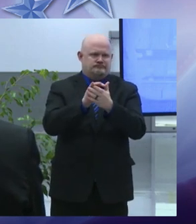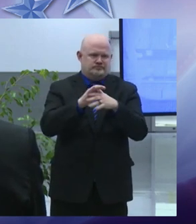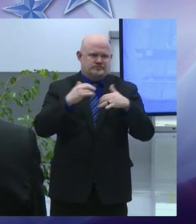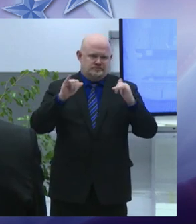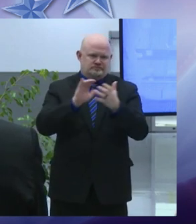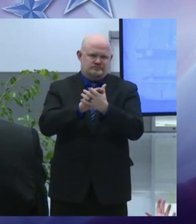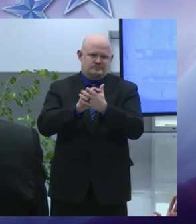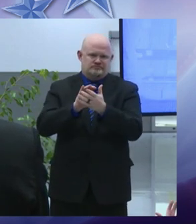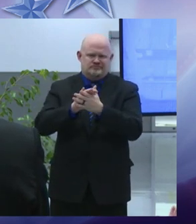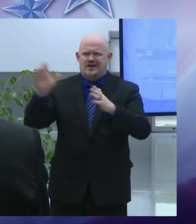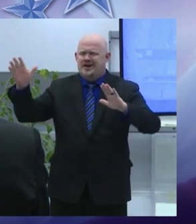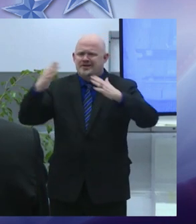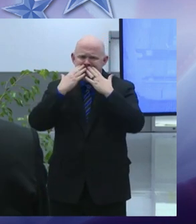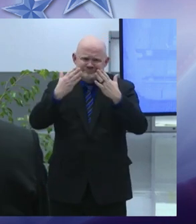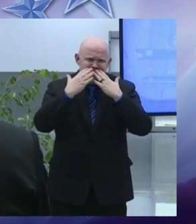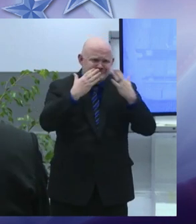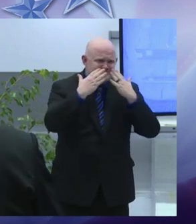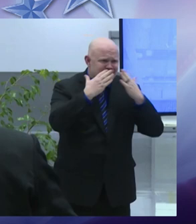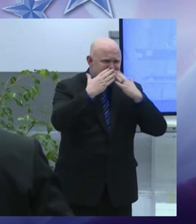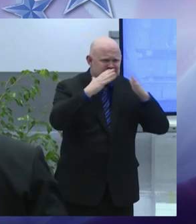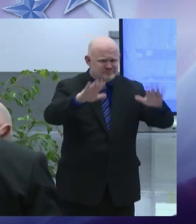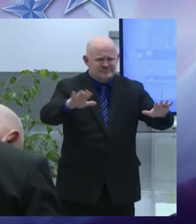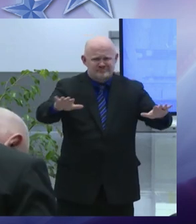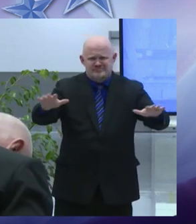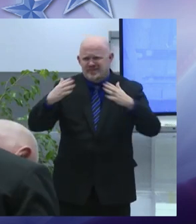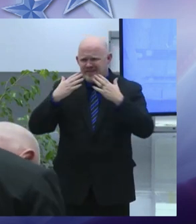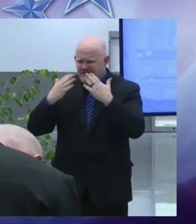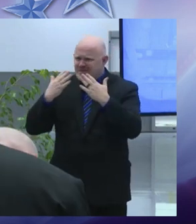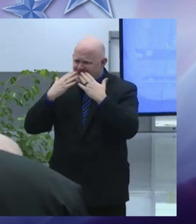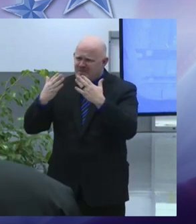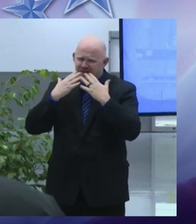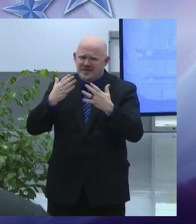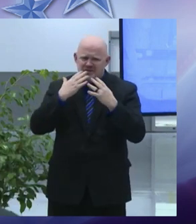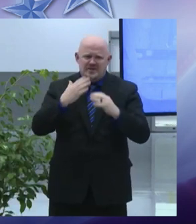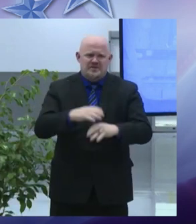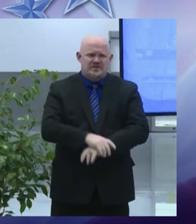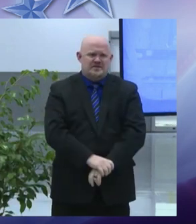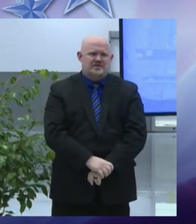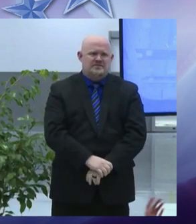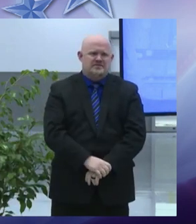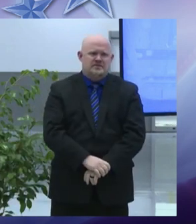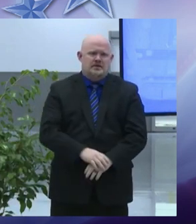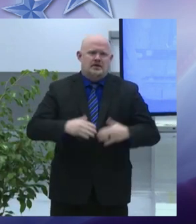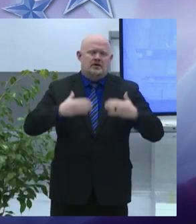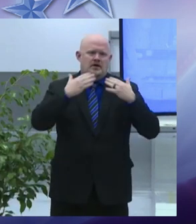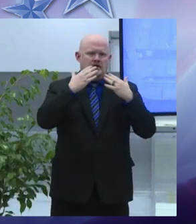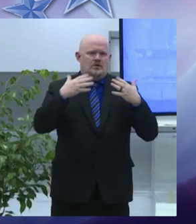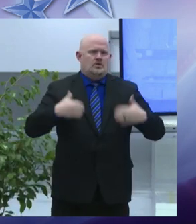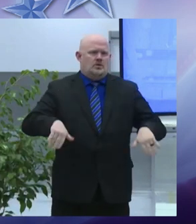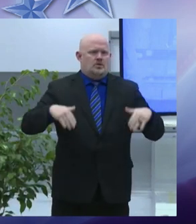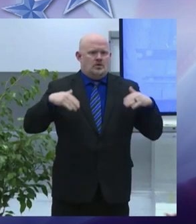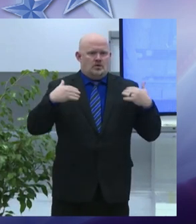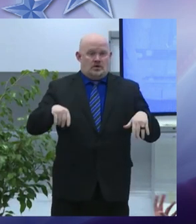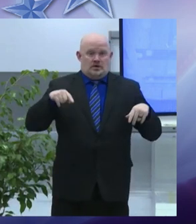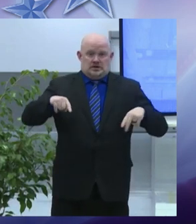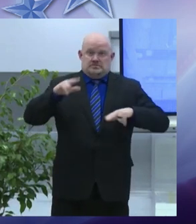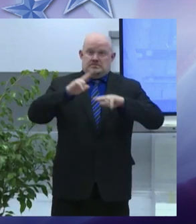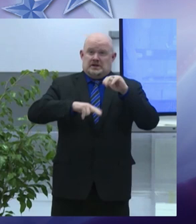thank you thank you all so much what a facility here isn't it beautiful